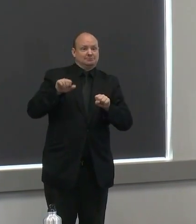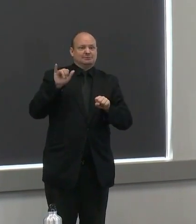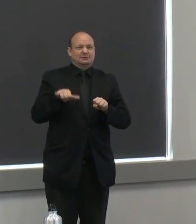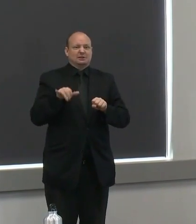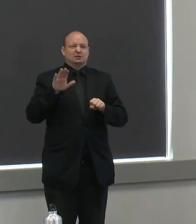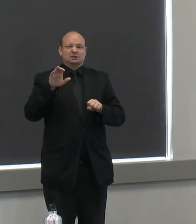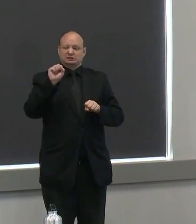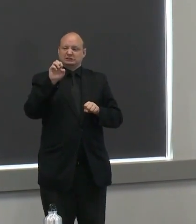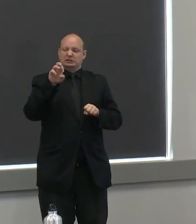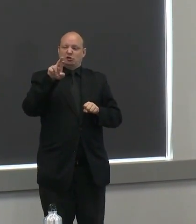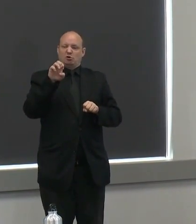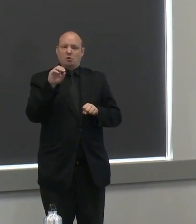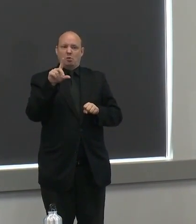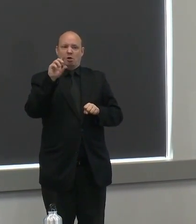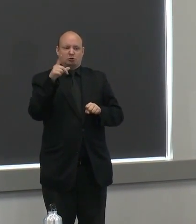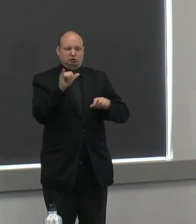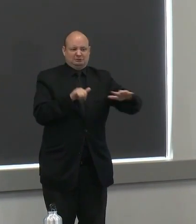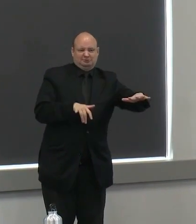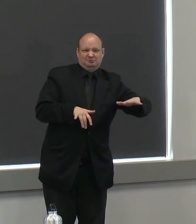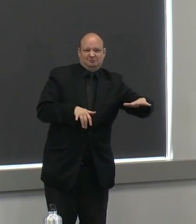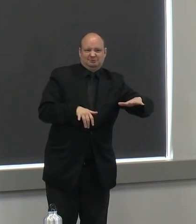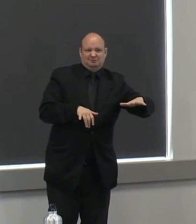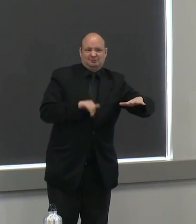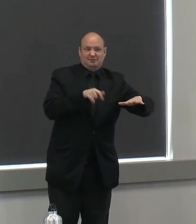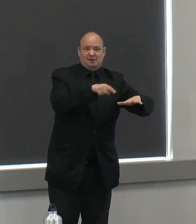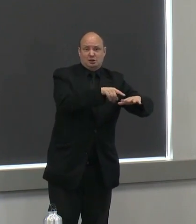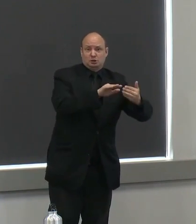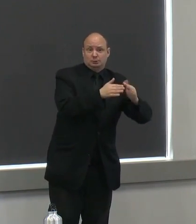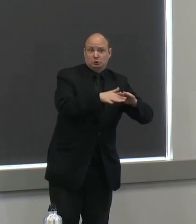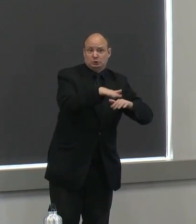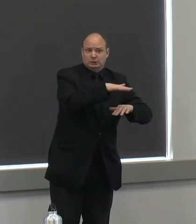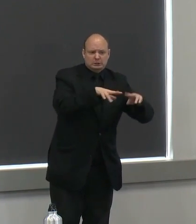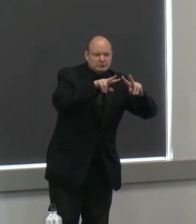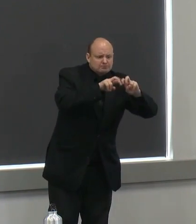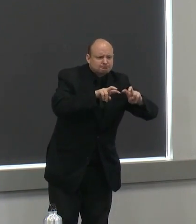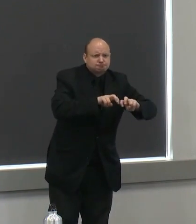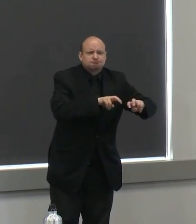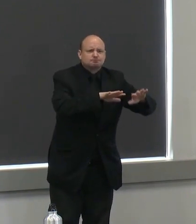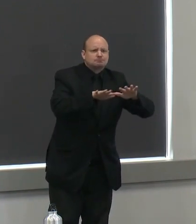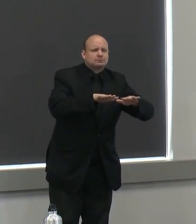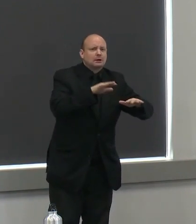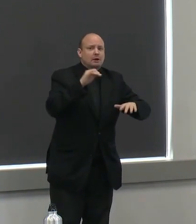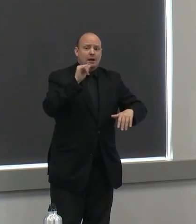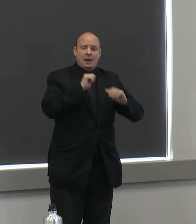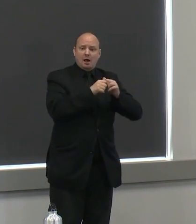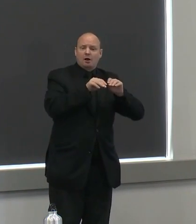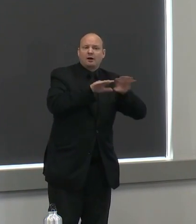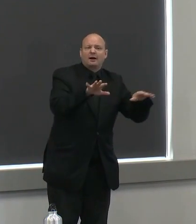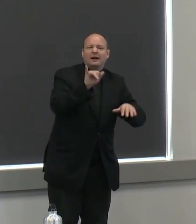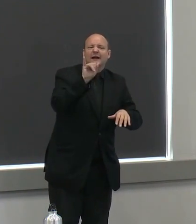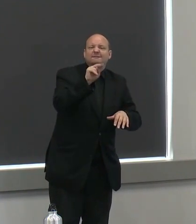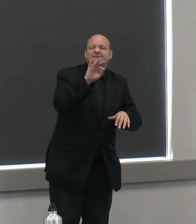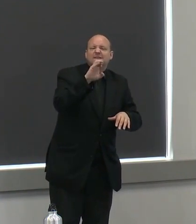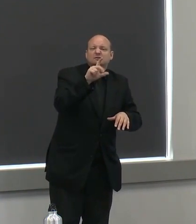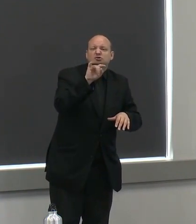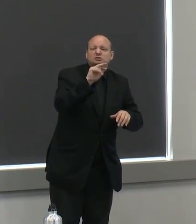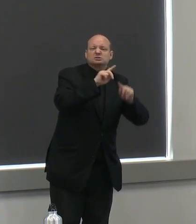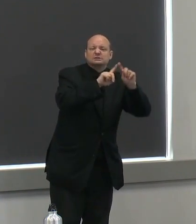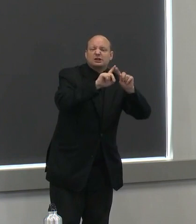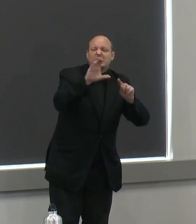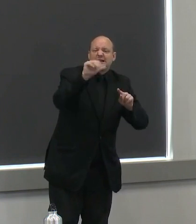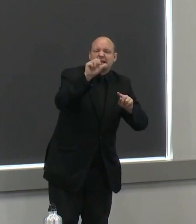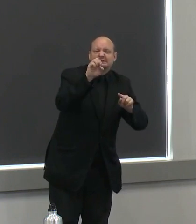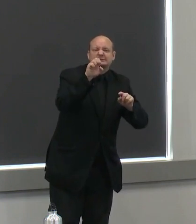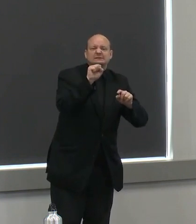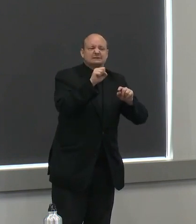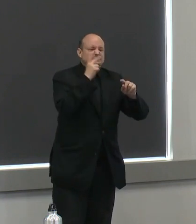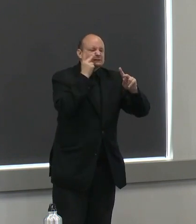and seeing what they're obtaining based on the infection rates in their community we hope to learn from that and as the tests have more data